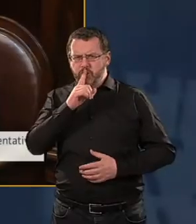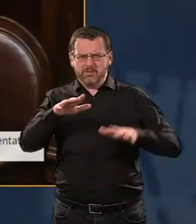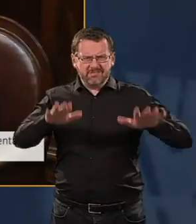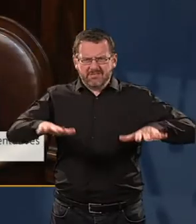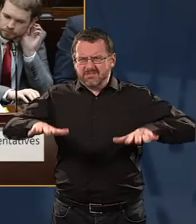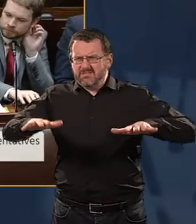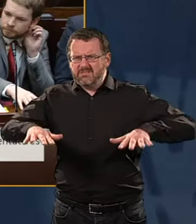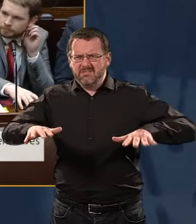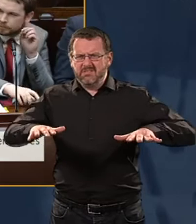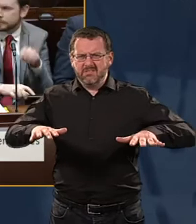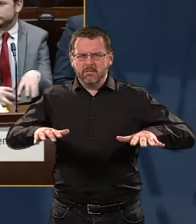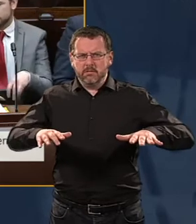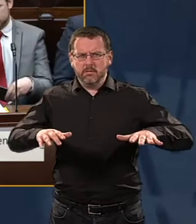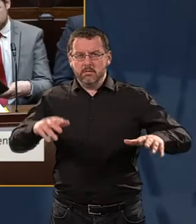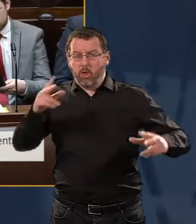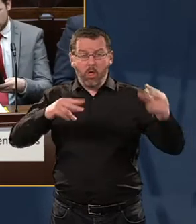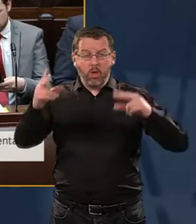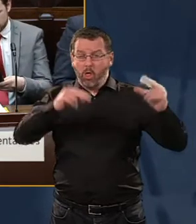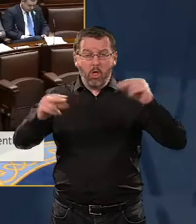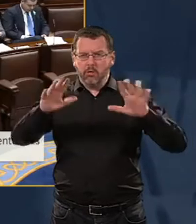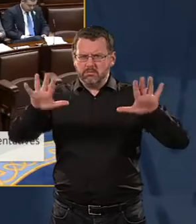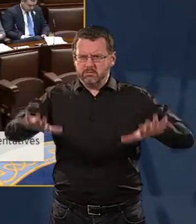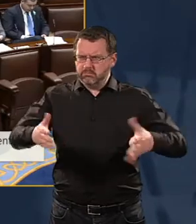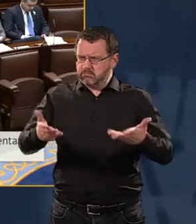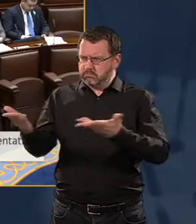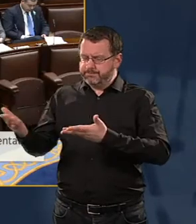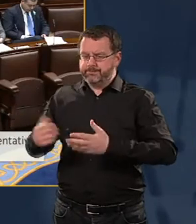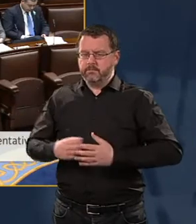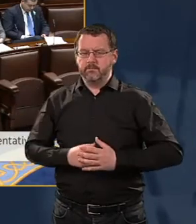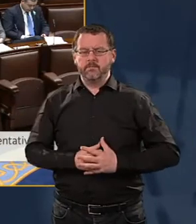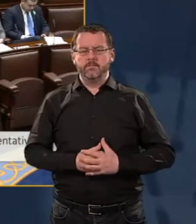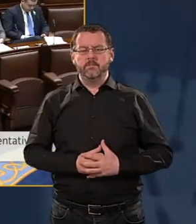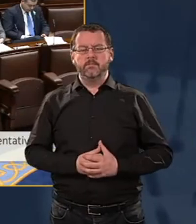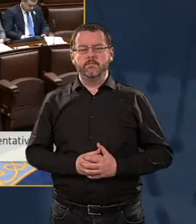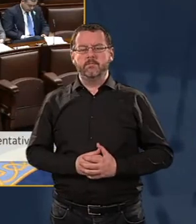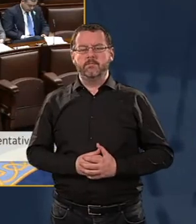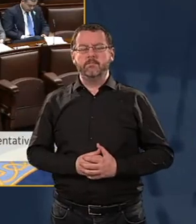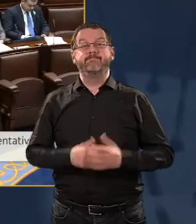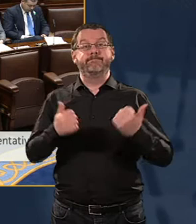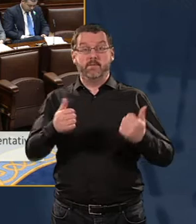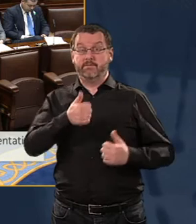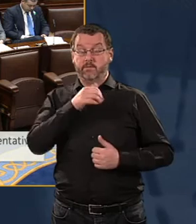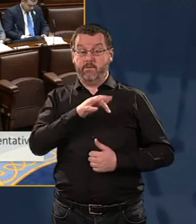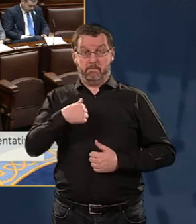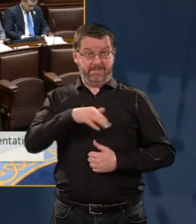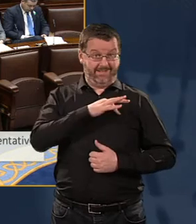We have order for Deputy Howland, please, now. Can I firstly, on my own behalf and on behalf of the Labour Party, express